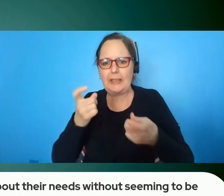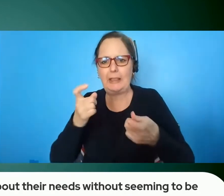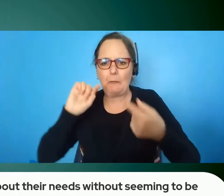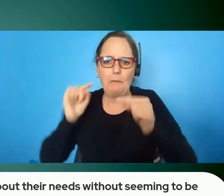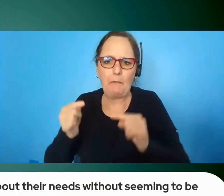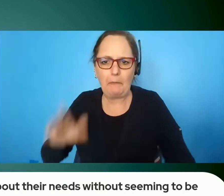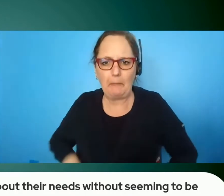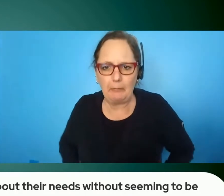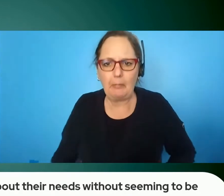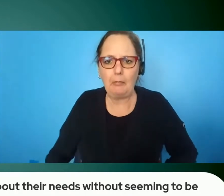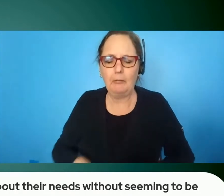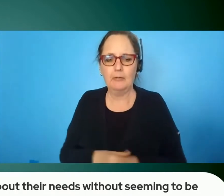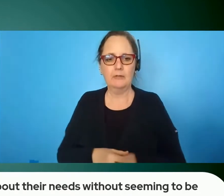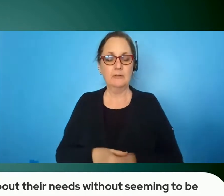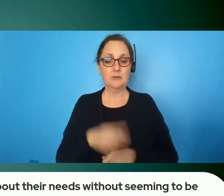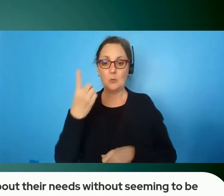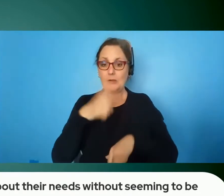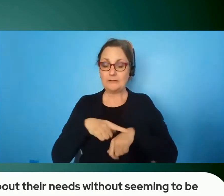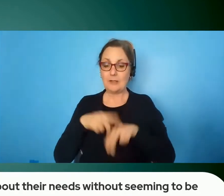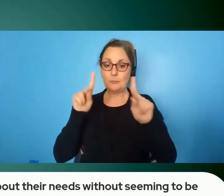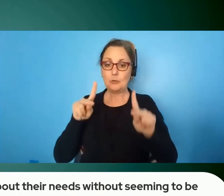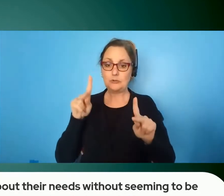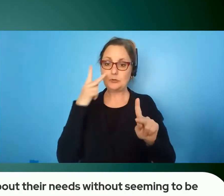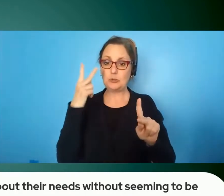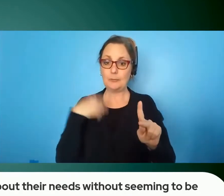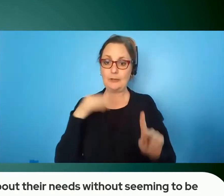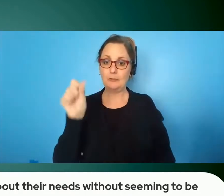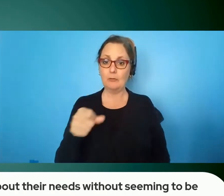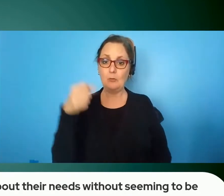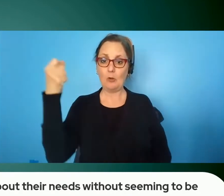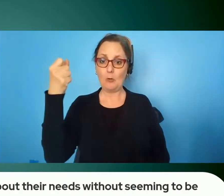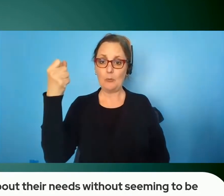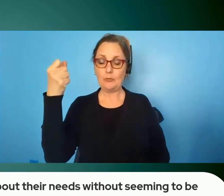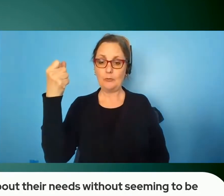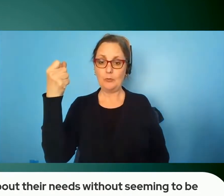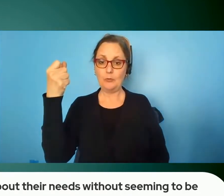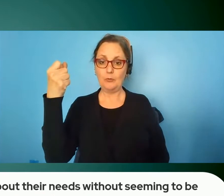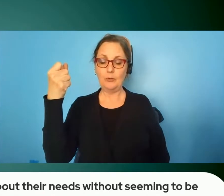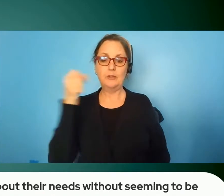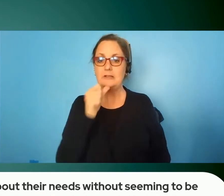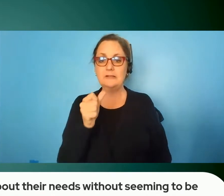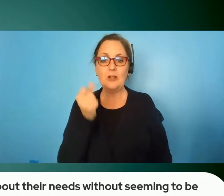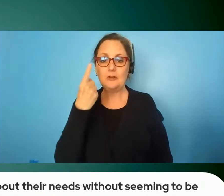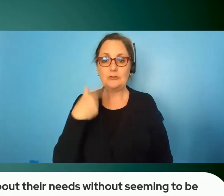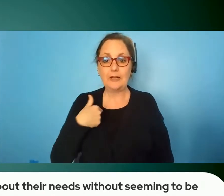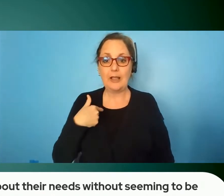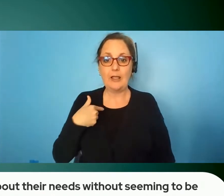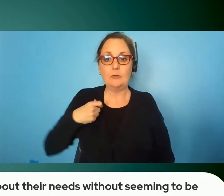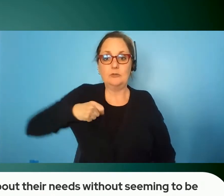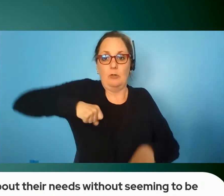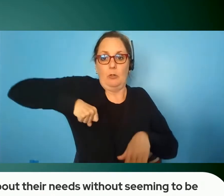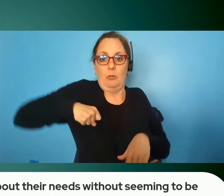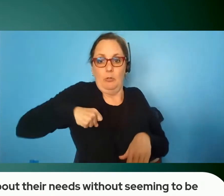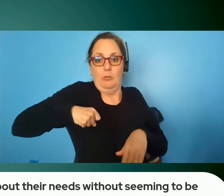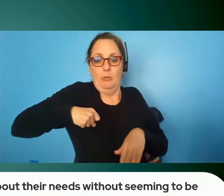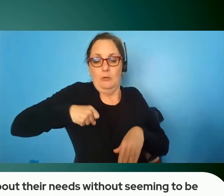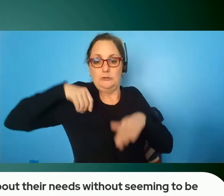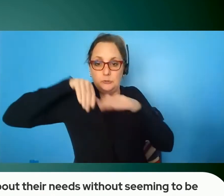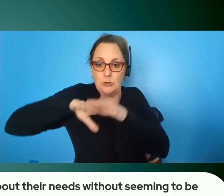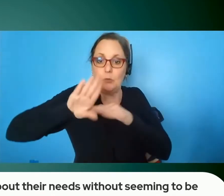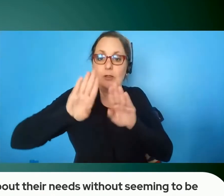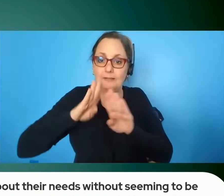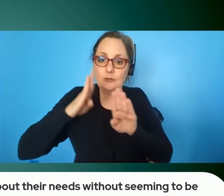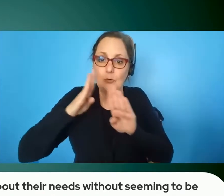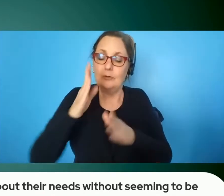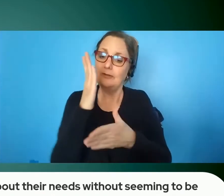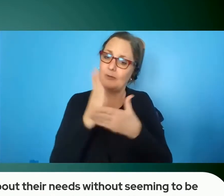time where somebody just saw me bluntly open the door not realizing that i was leaning on it for my balance which was part of